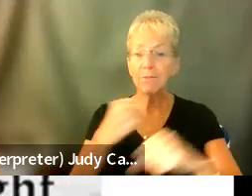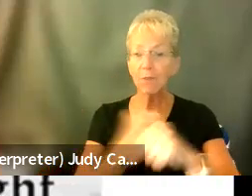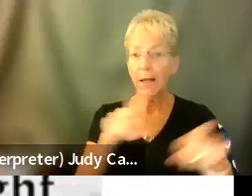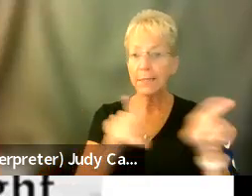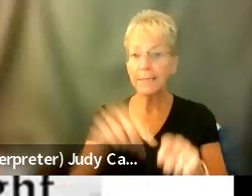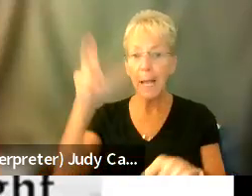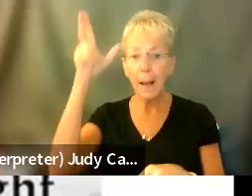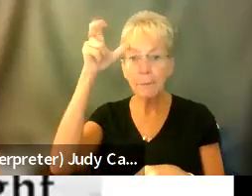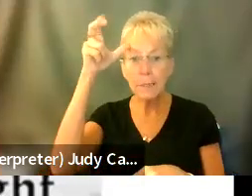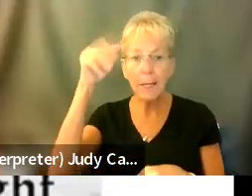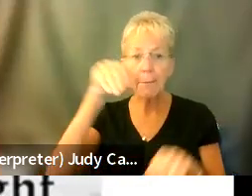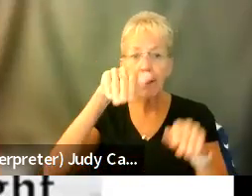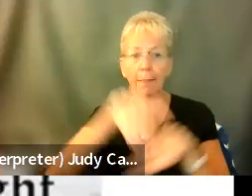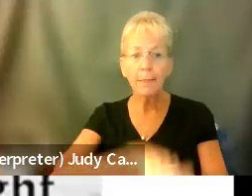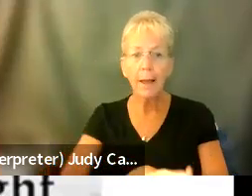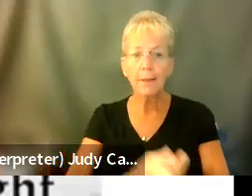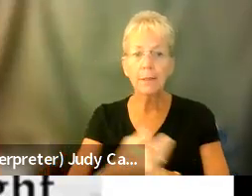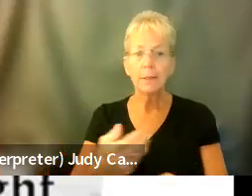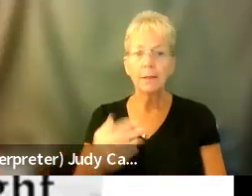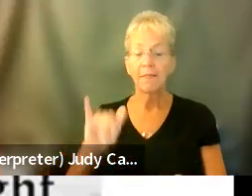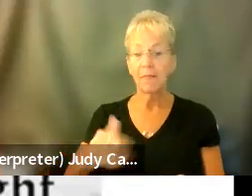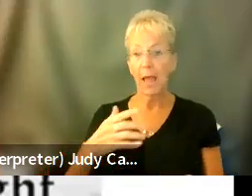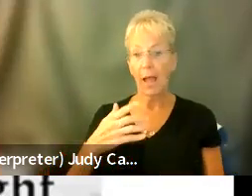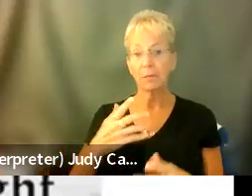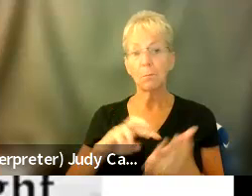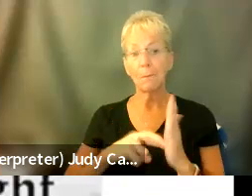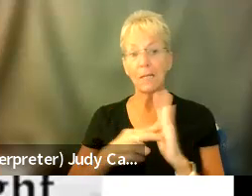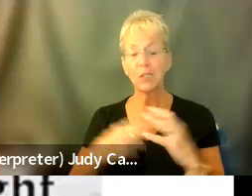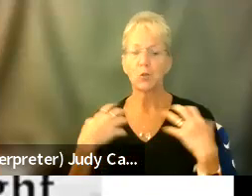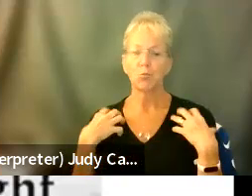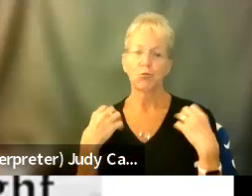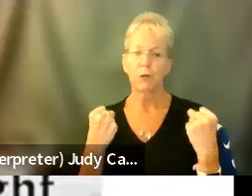you so tired the night before. And that, my love, is bravery. is